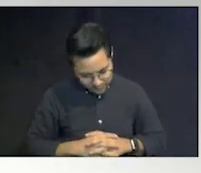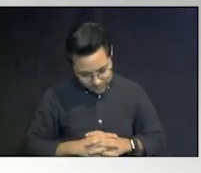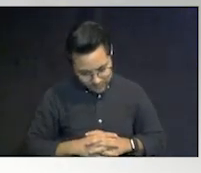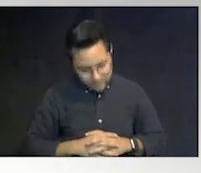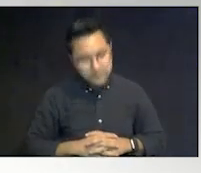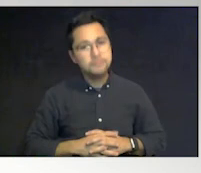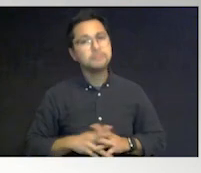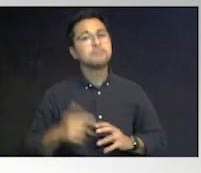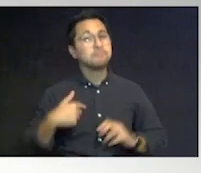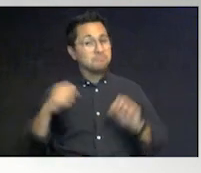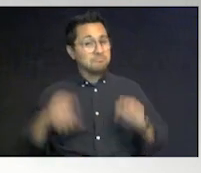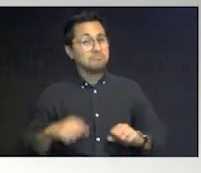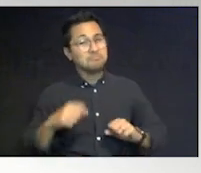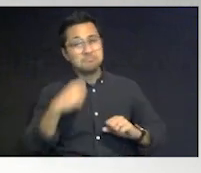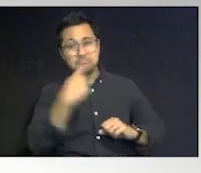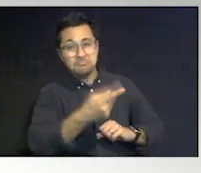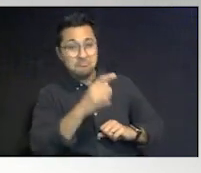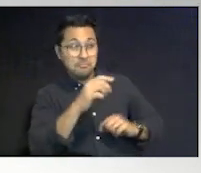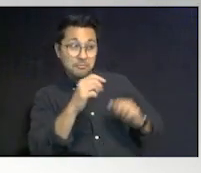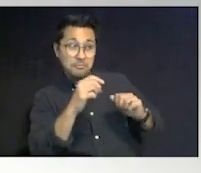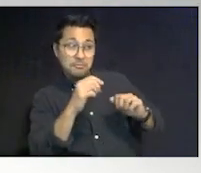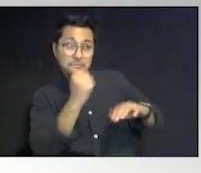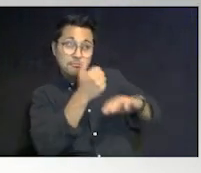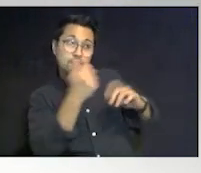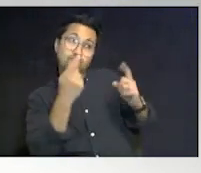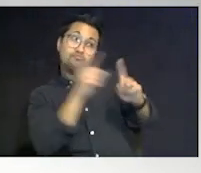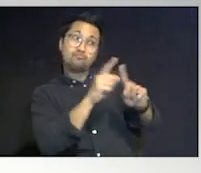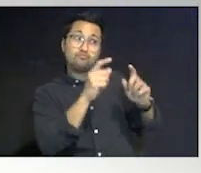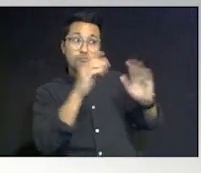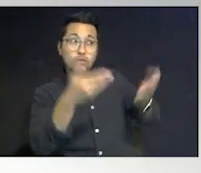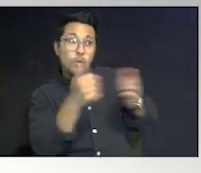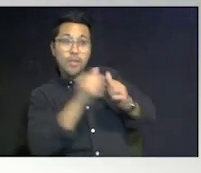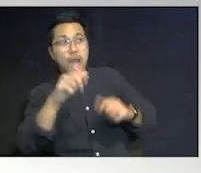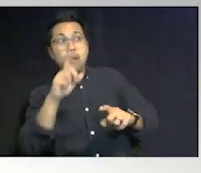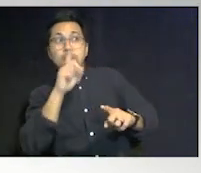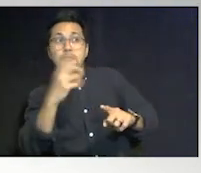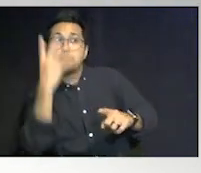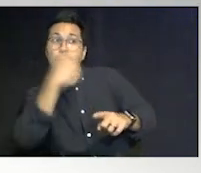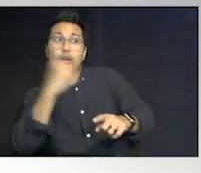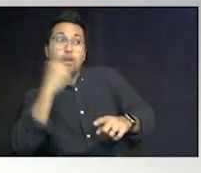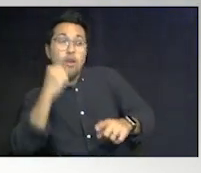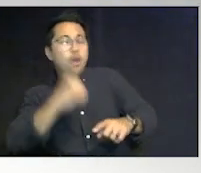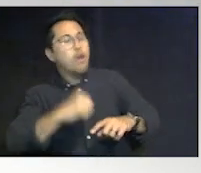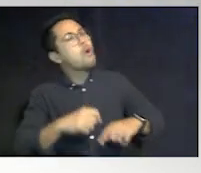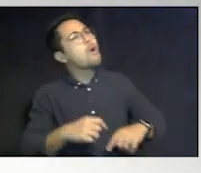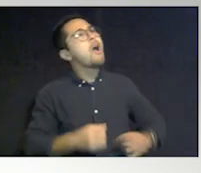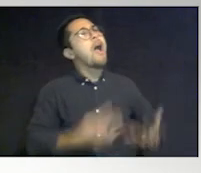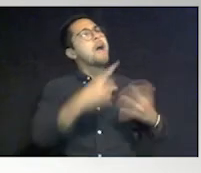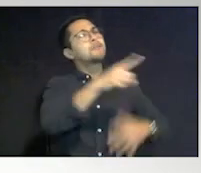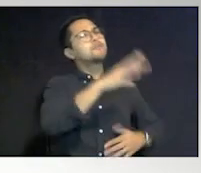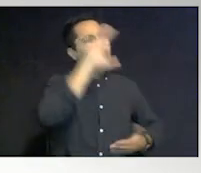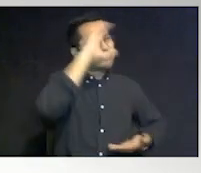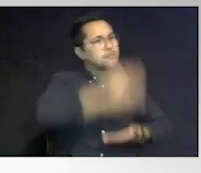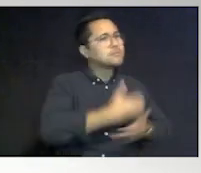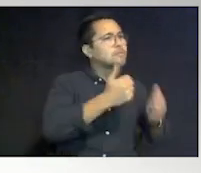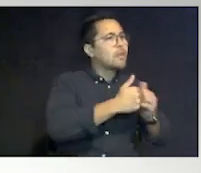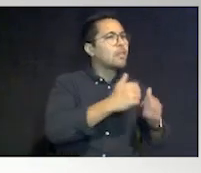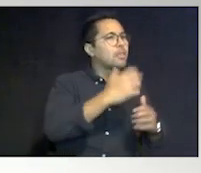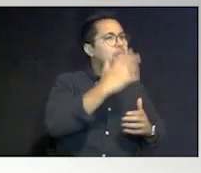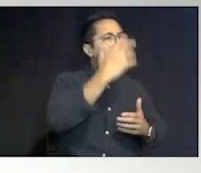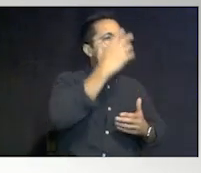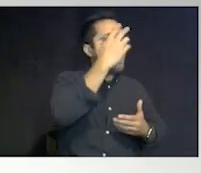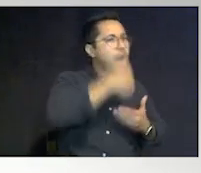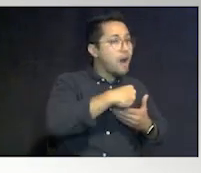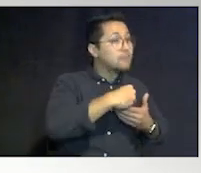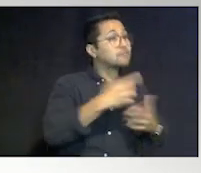You know, I can set you up with that really pretty girl. How many of your sons with autism want a girlfriend?